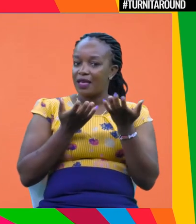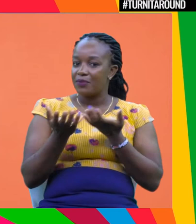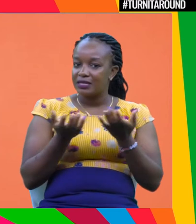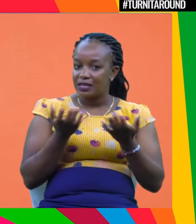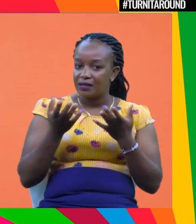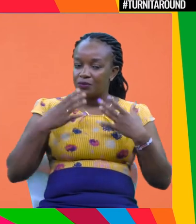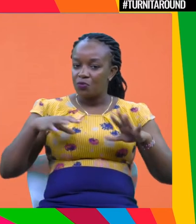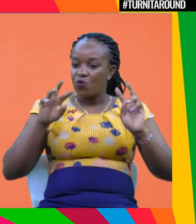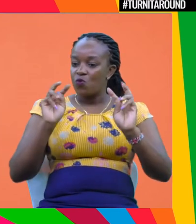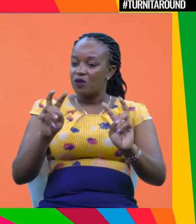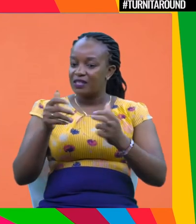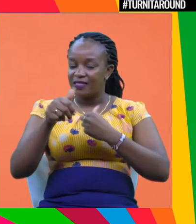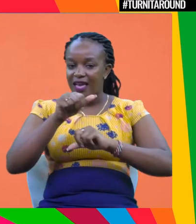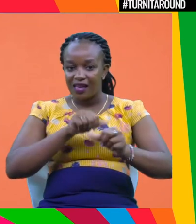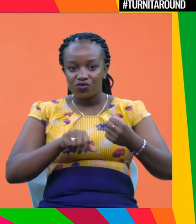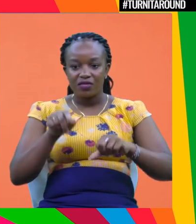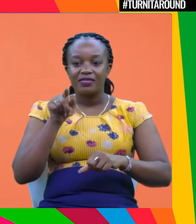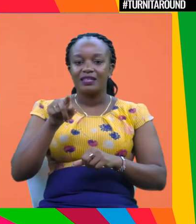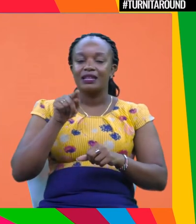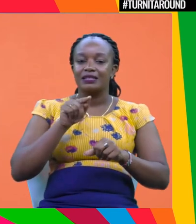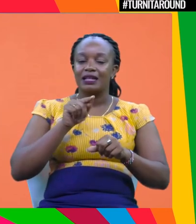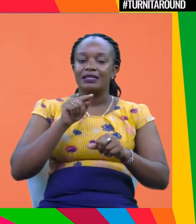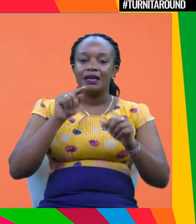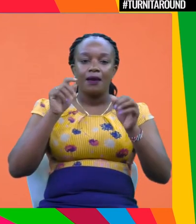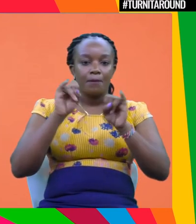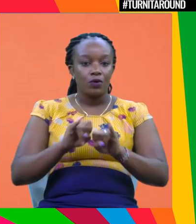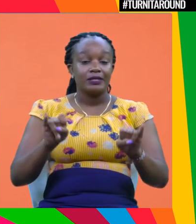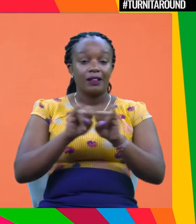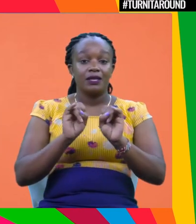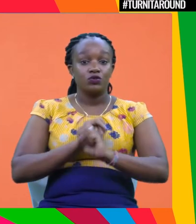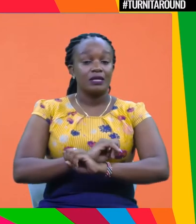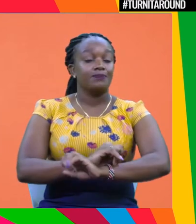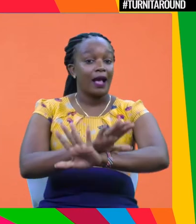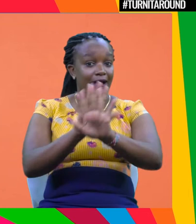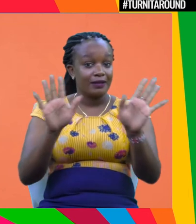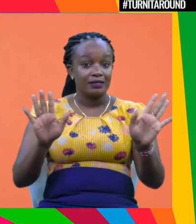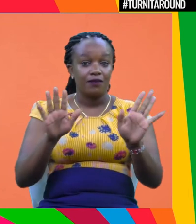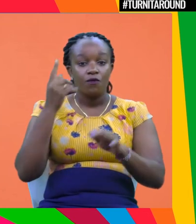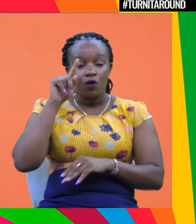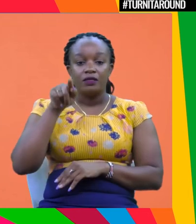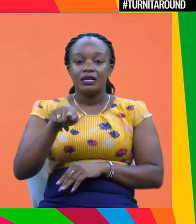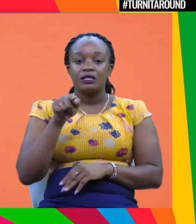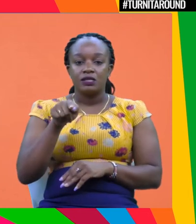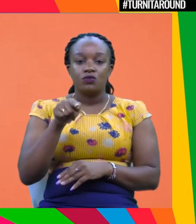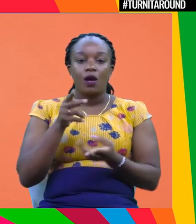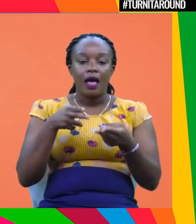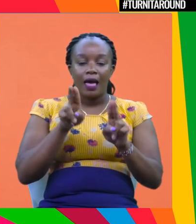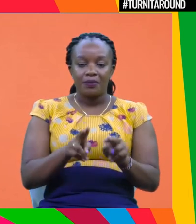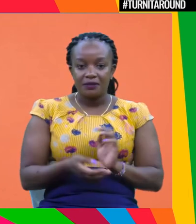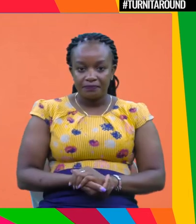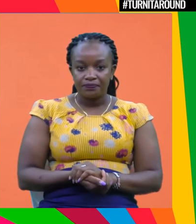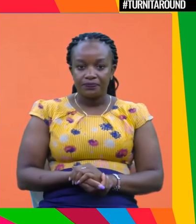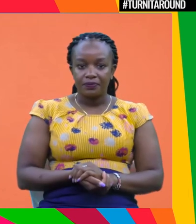business. People are watching our action. And that's why I think transparency matters a lot in order for this to happen. Thank you, Kensum.